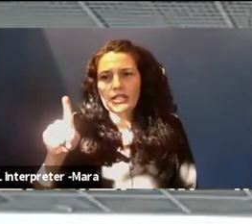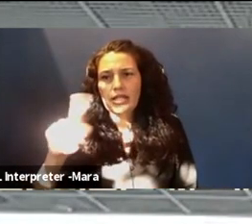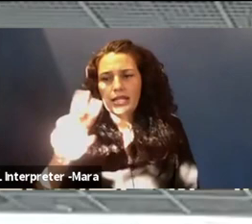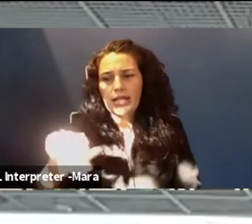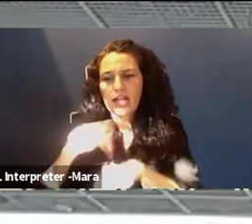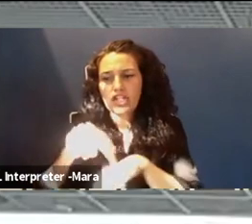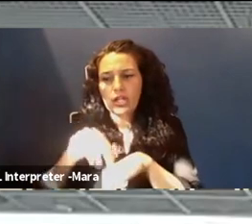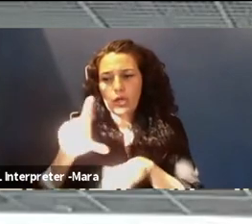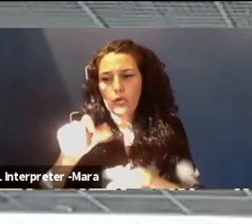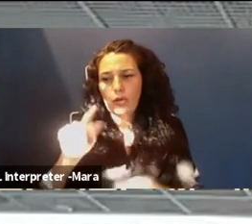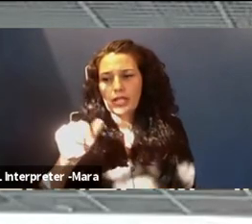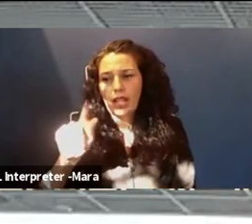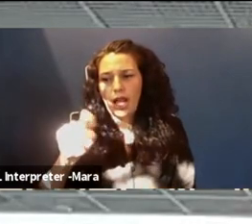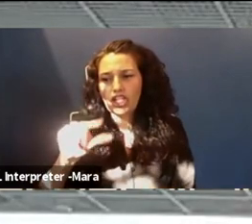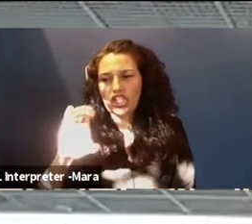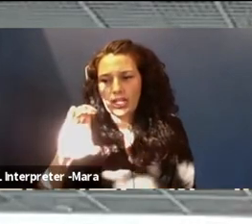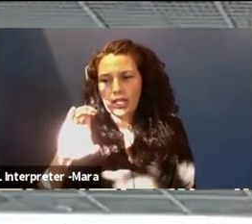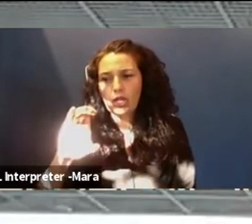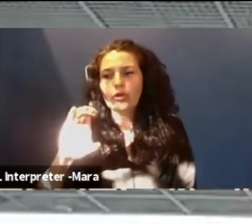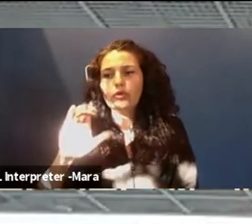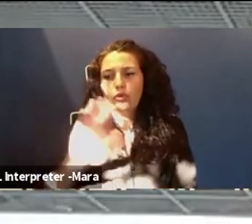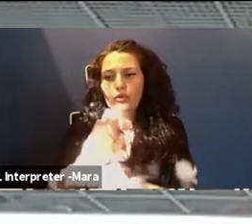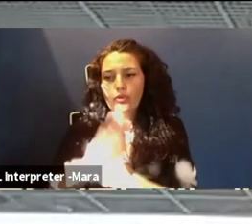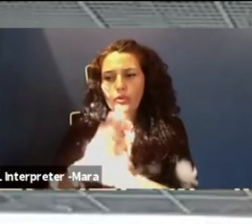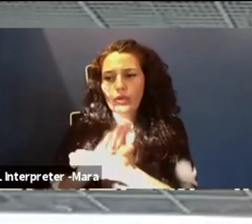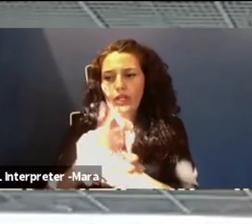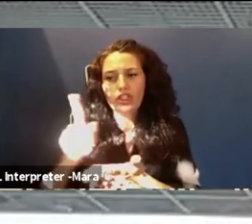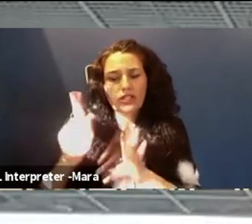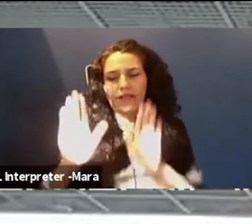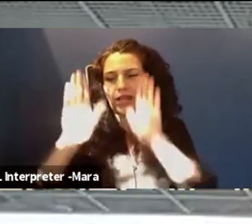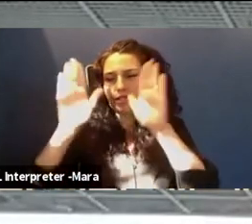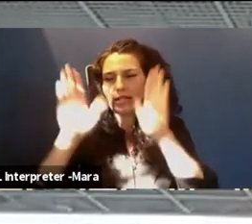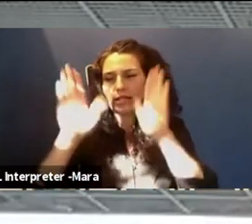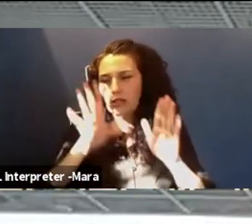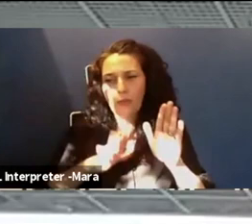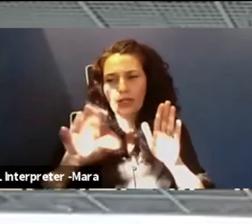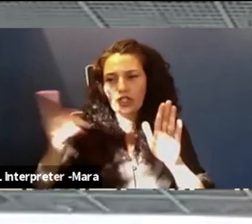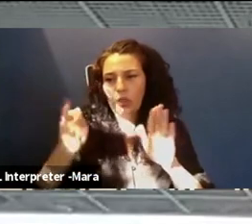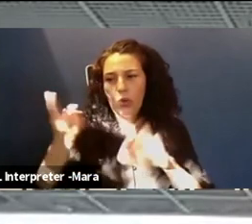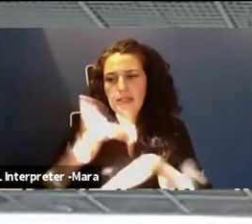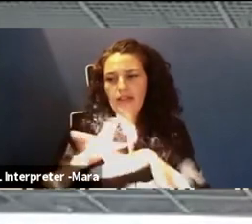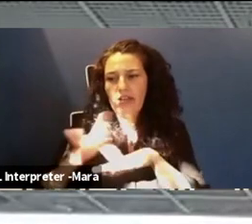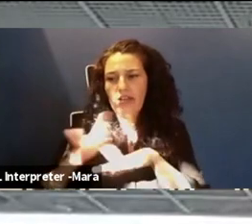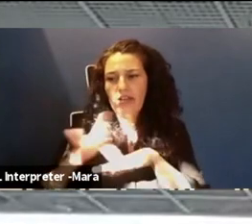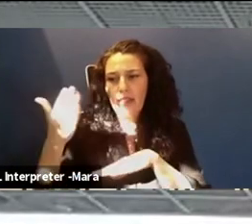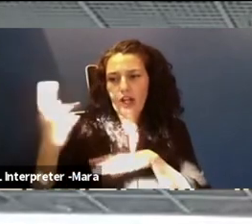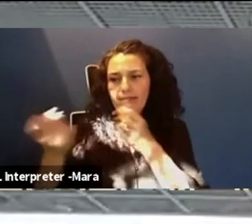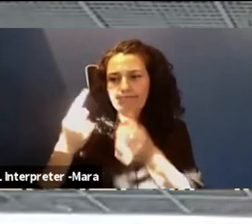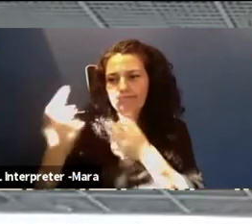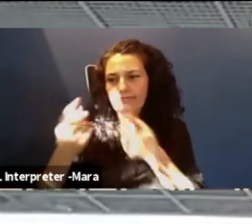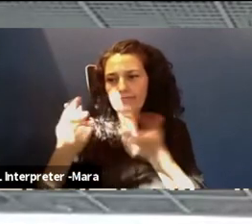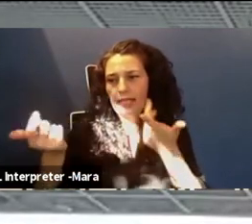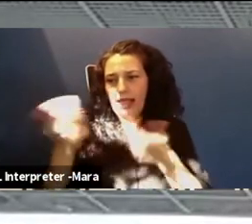National Security Agency, is a fantastic mentor for me and is always available for me to ask questions or have